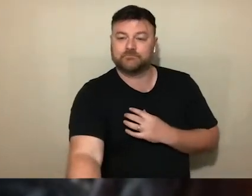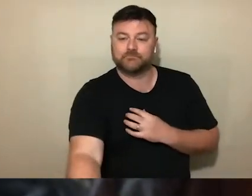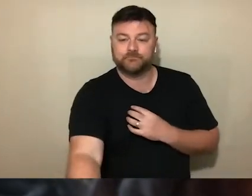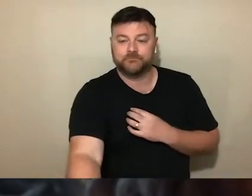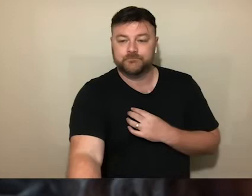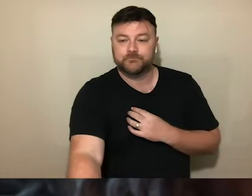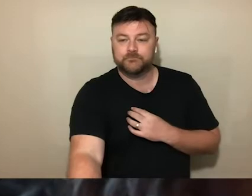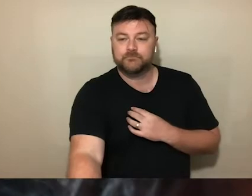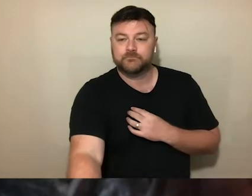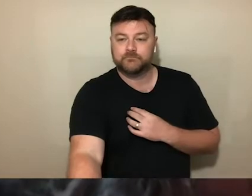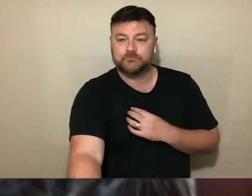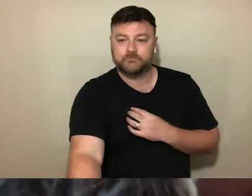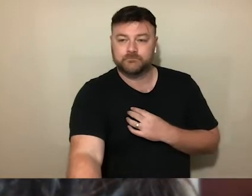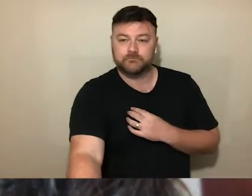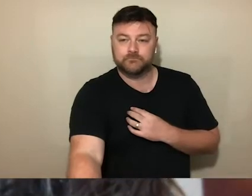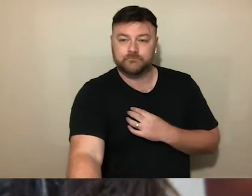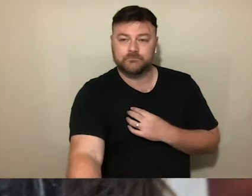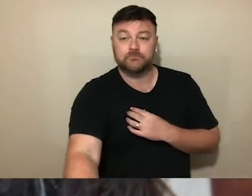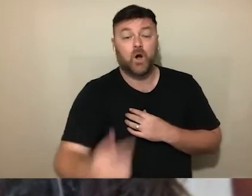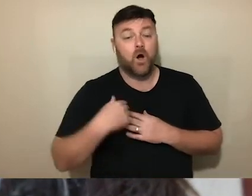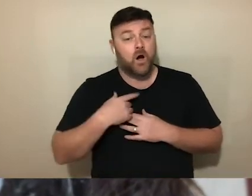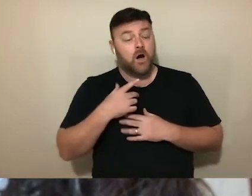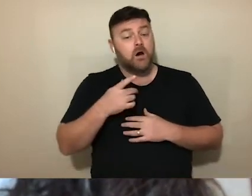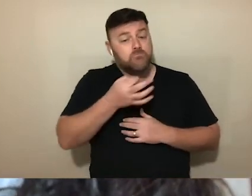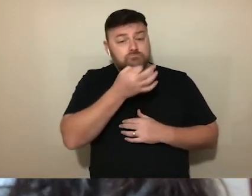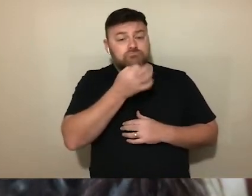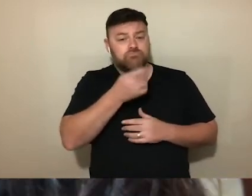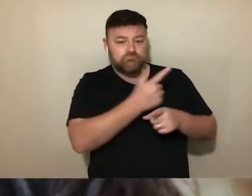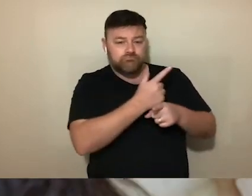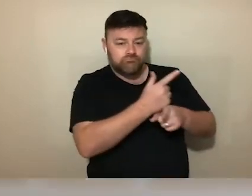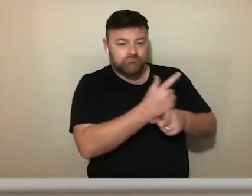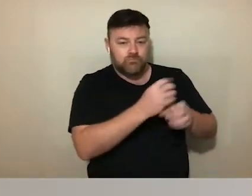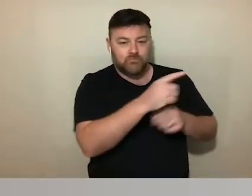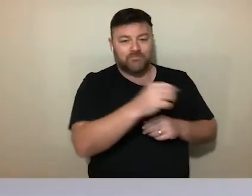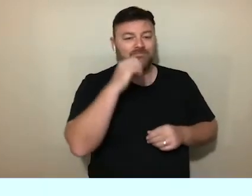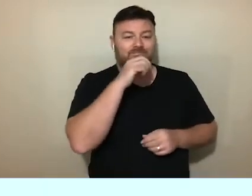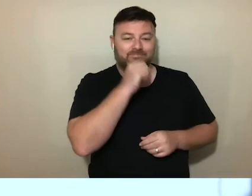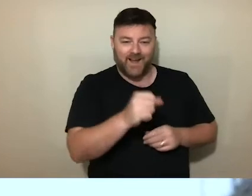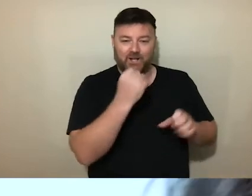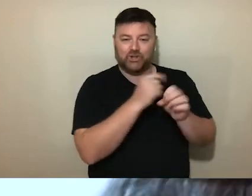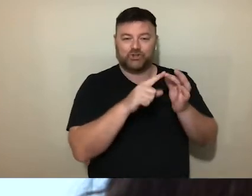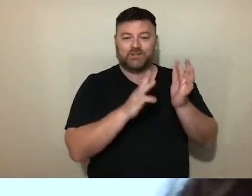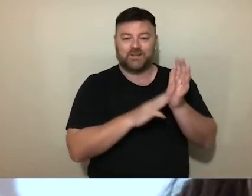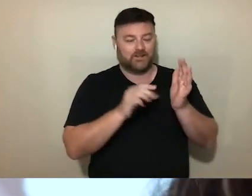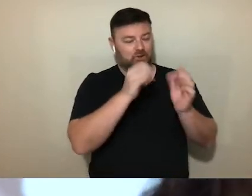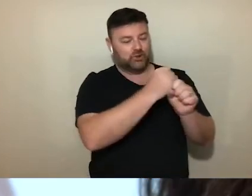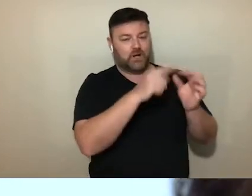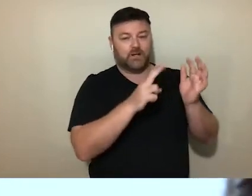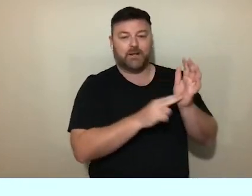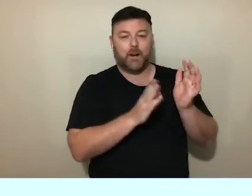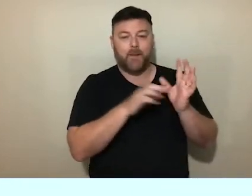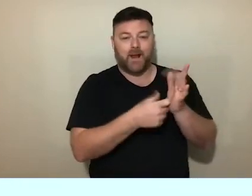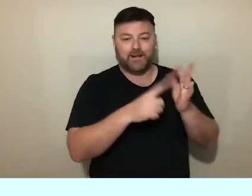a brief chat with Gianmaria when he came a little bit earlier. He made me think he was a